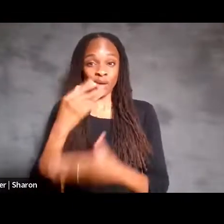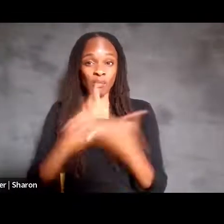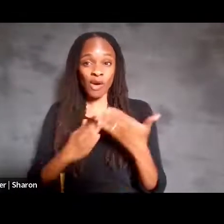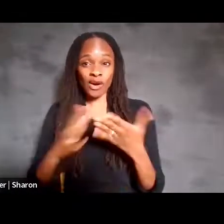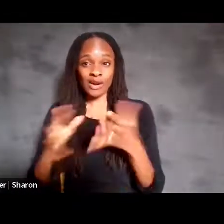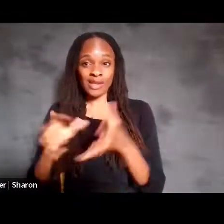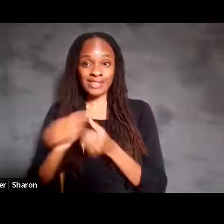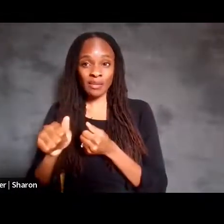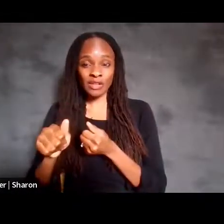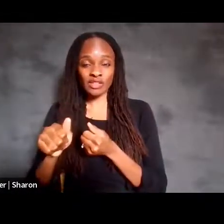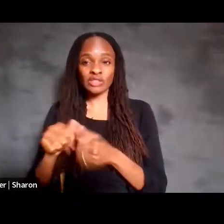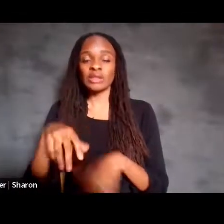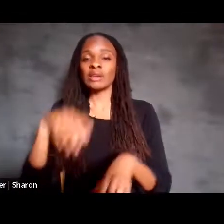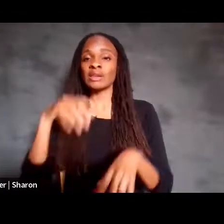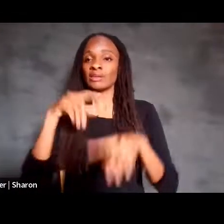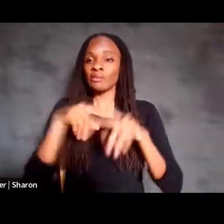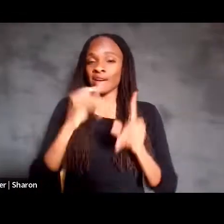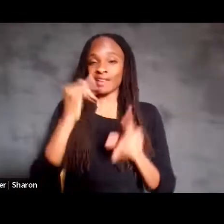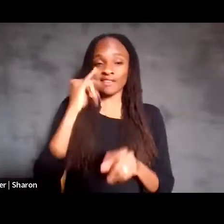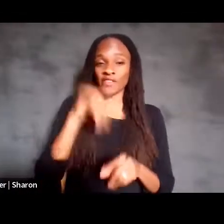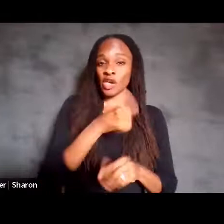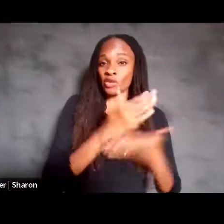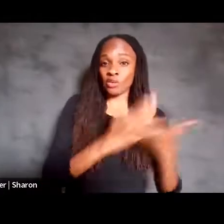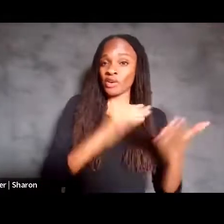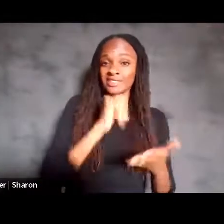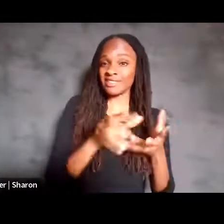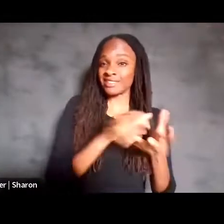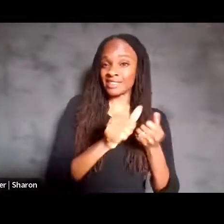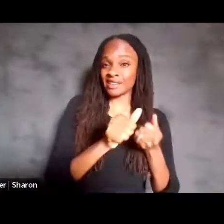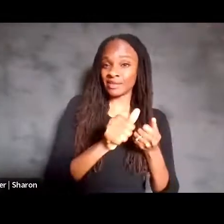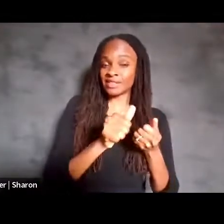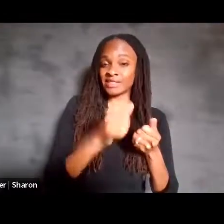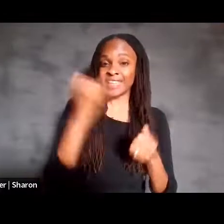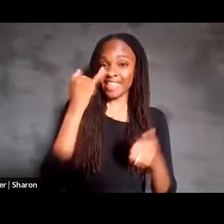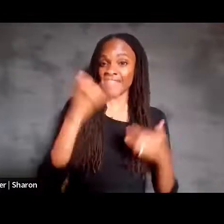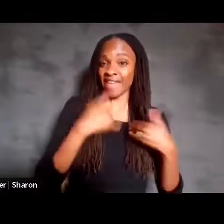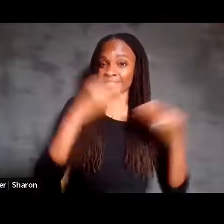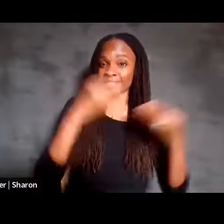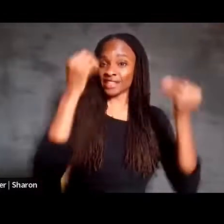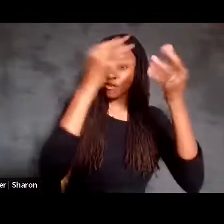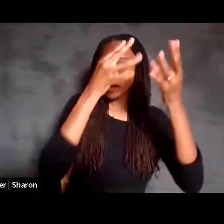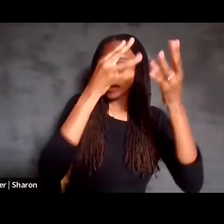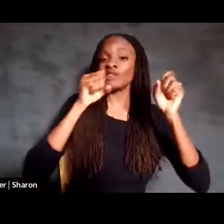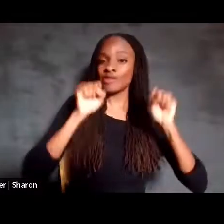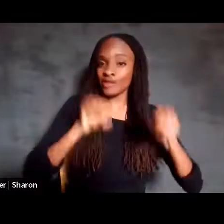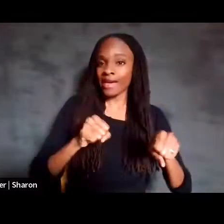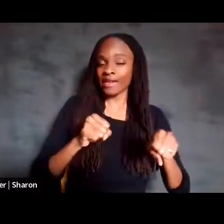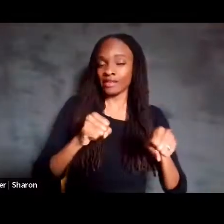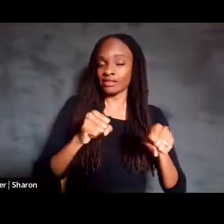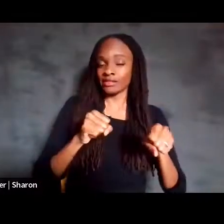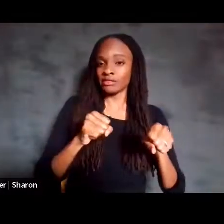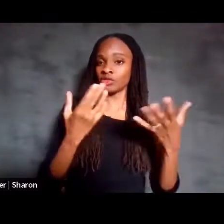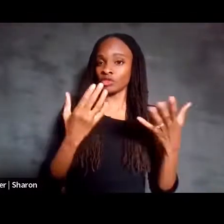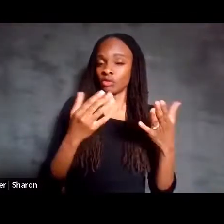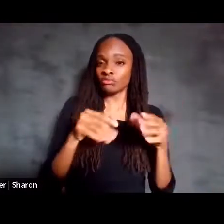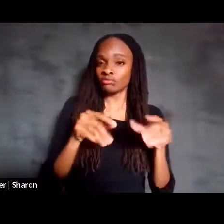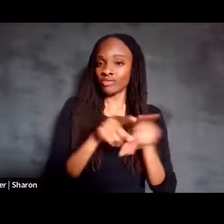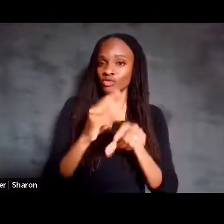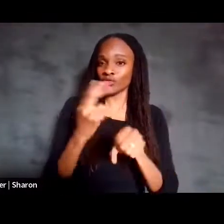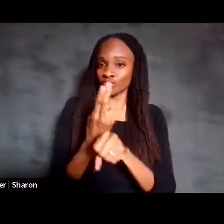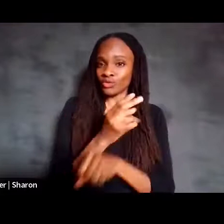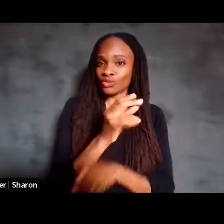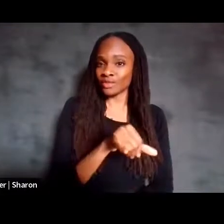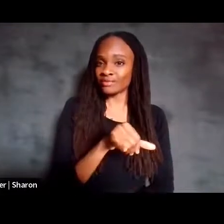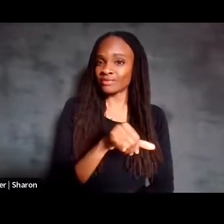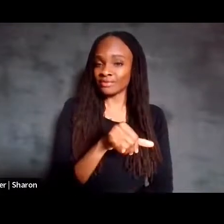is that other parts aren't as damaged and they do have information that can also be leveraged. So again, that's